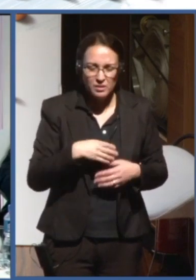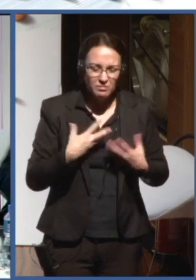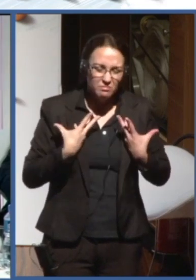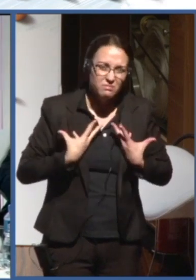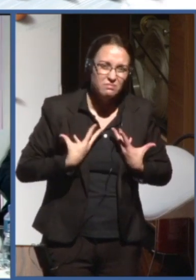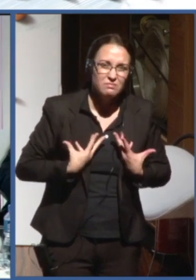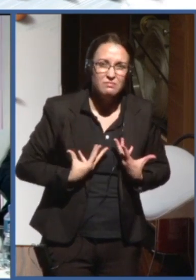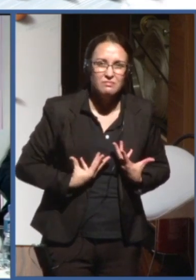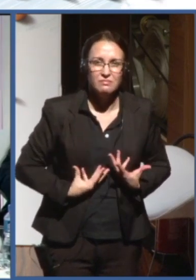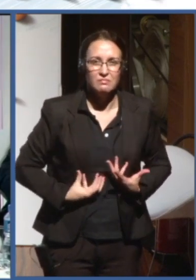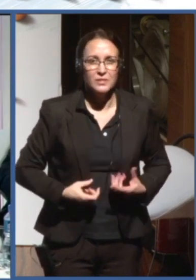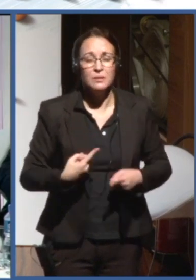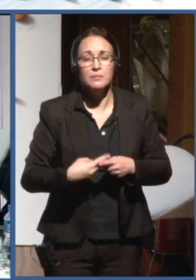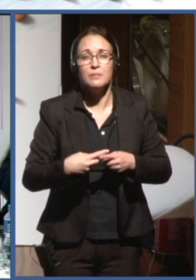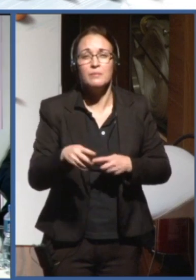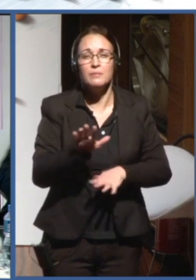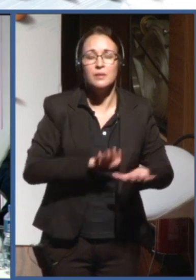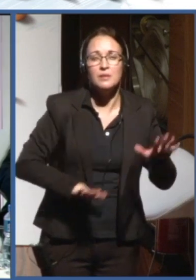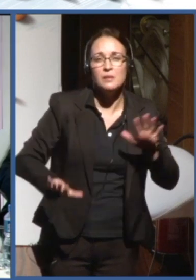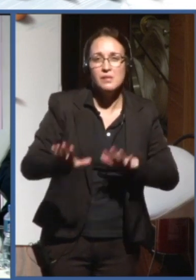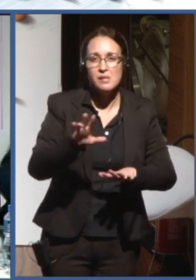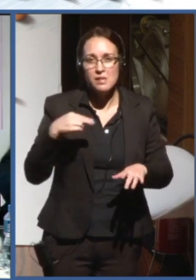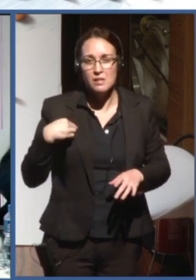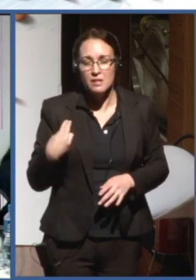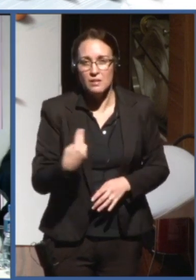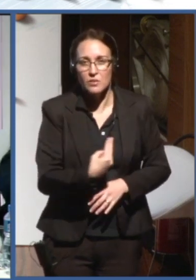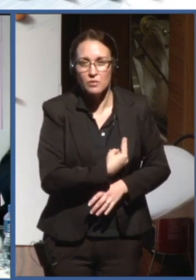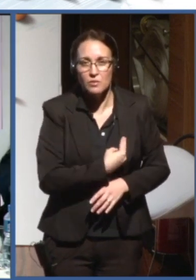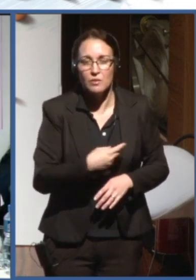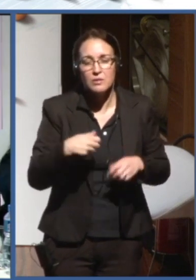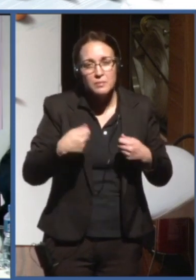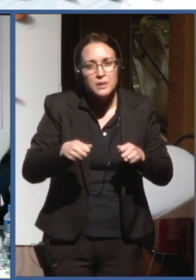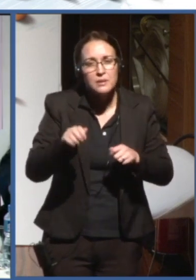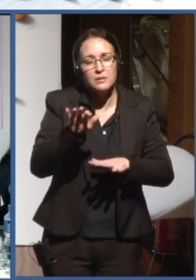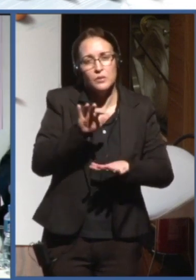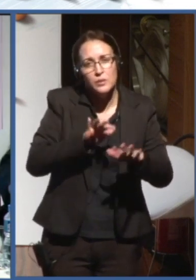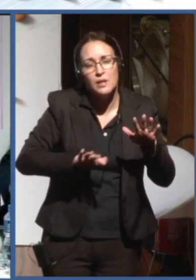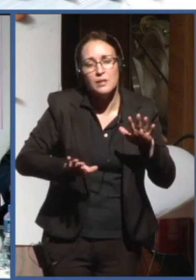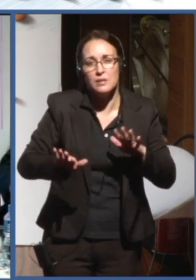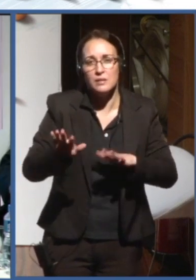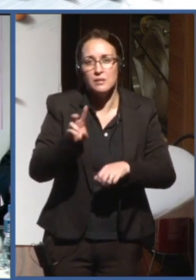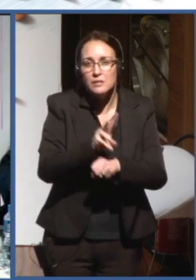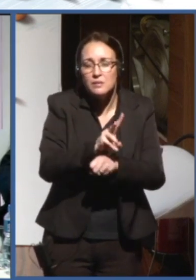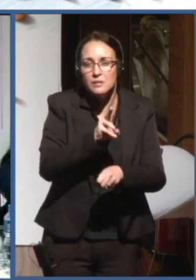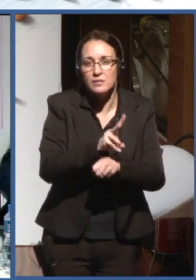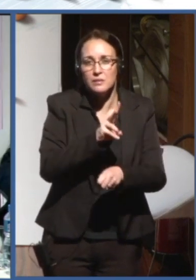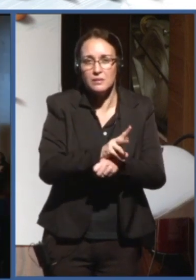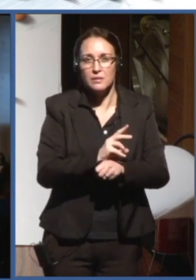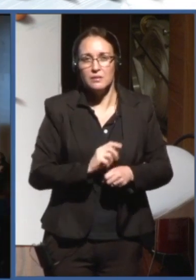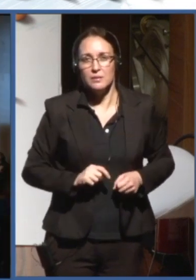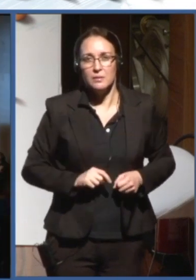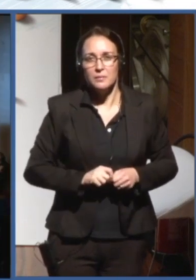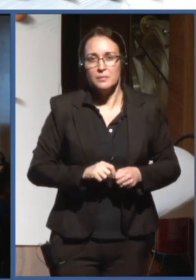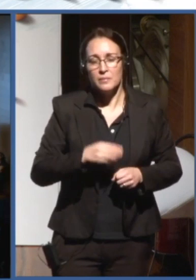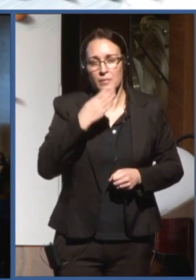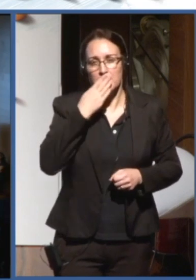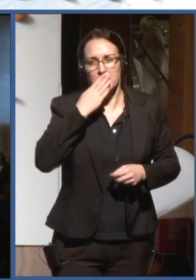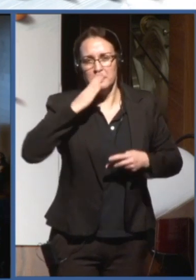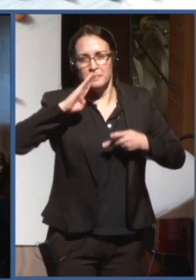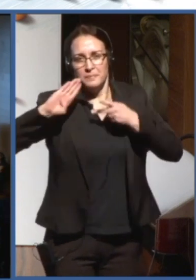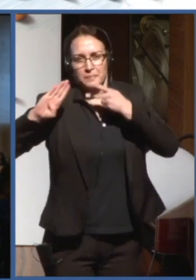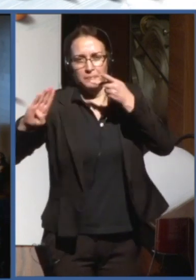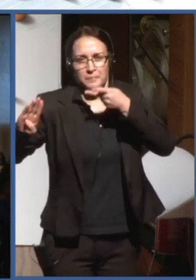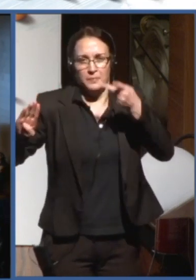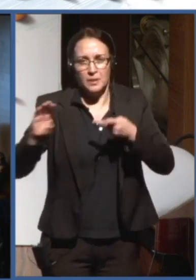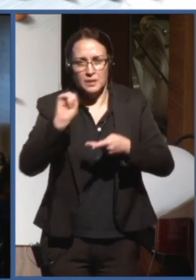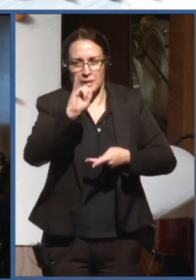see another AI winter. So, we need to be cautious in the promise that AI brings in. Valeria, can you answer